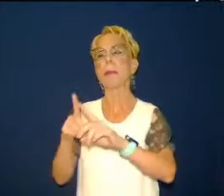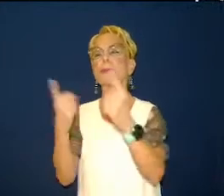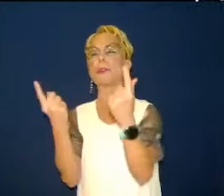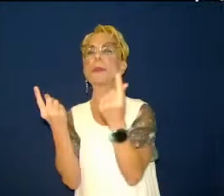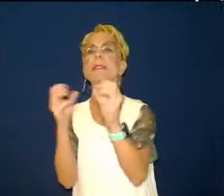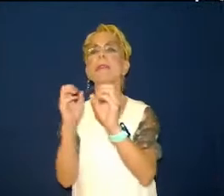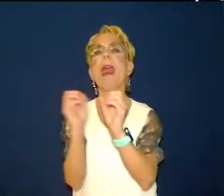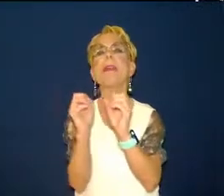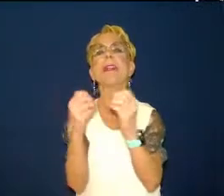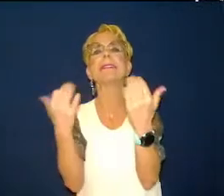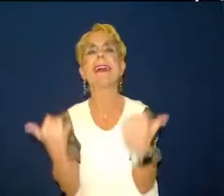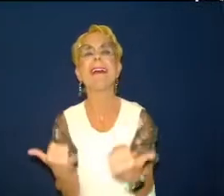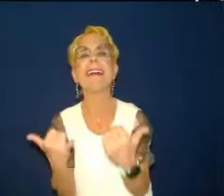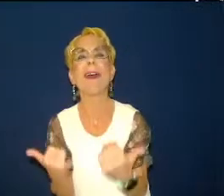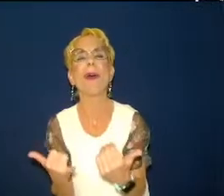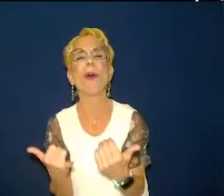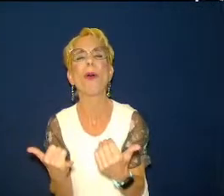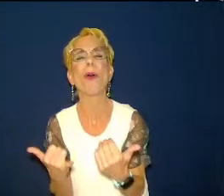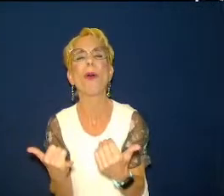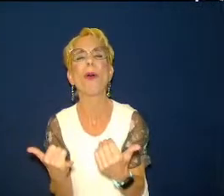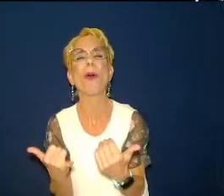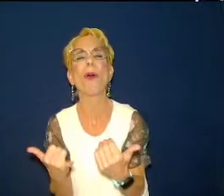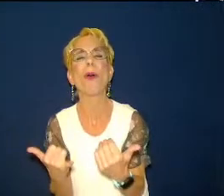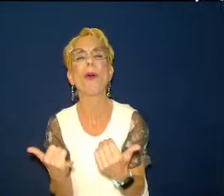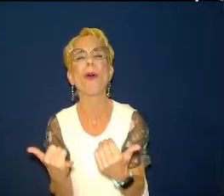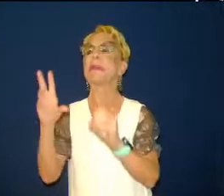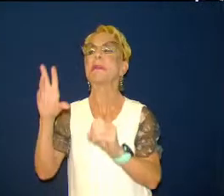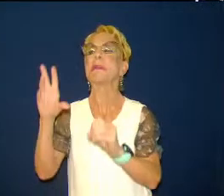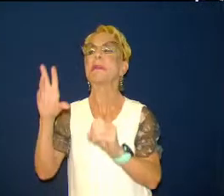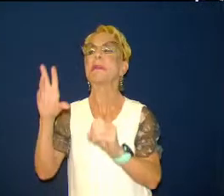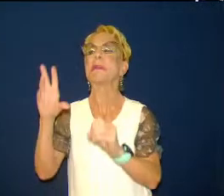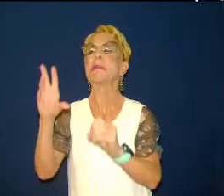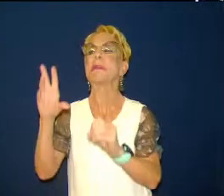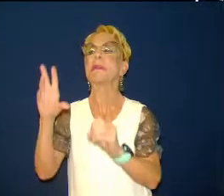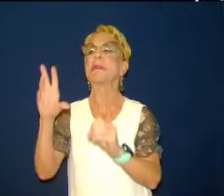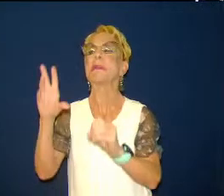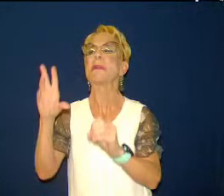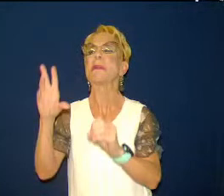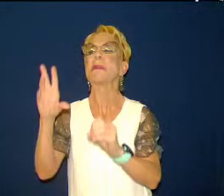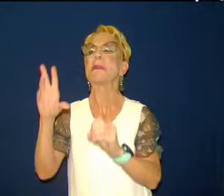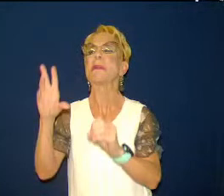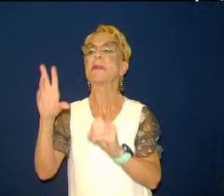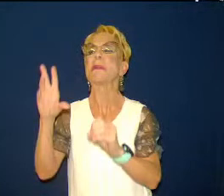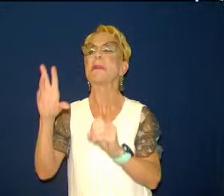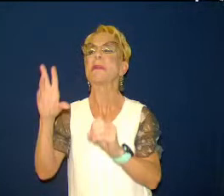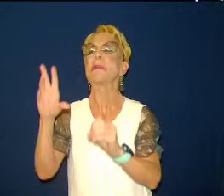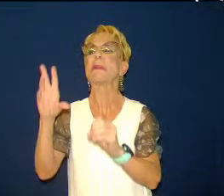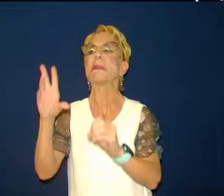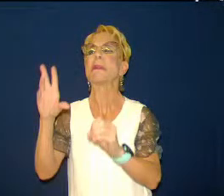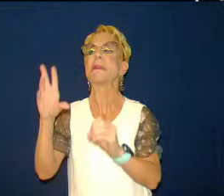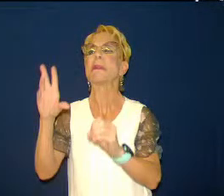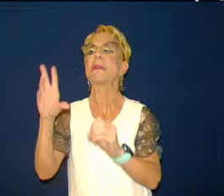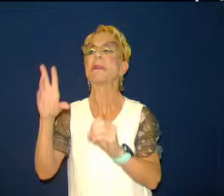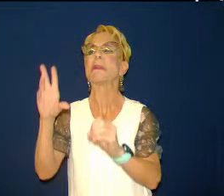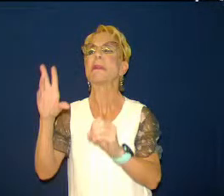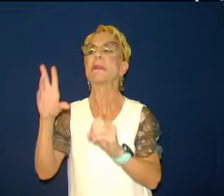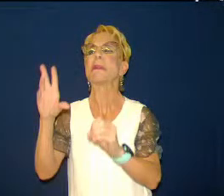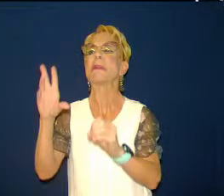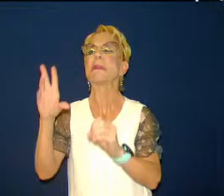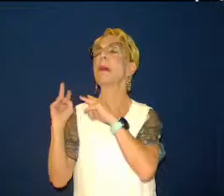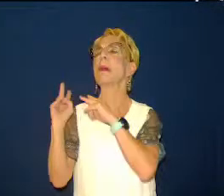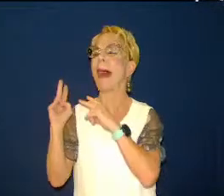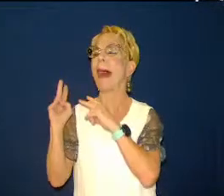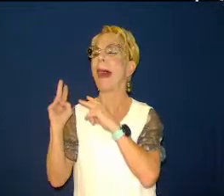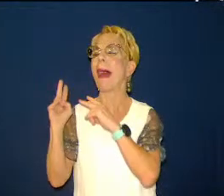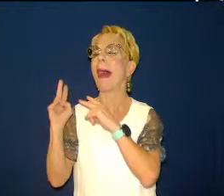period i love hearing about what happened in 1947 but in reality this is 2022 2022 we